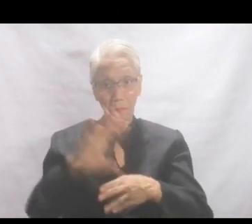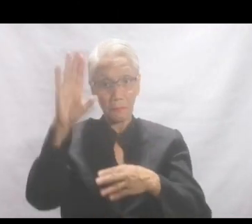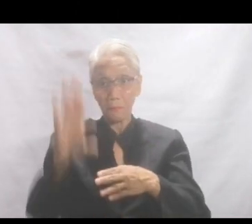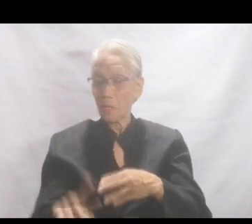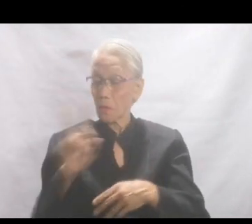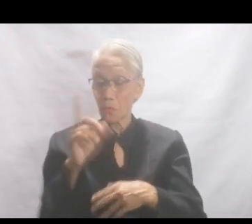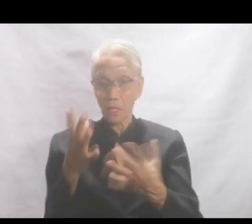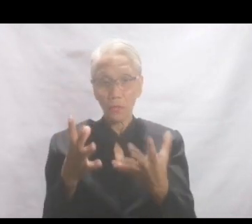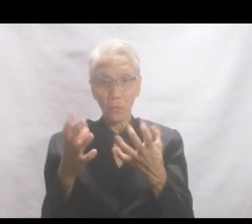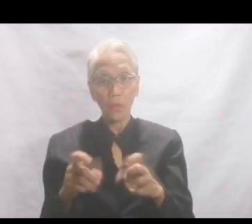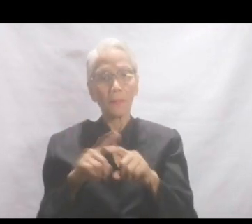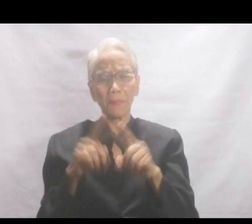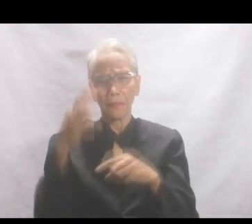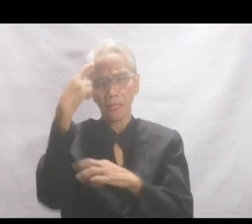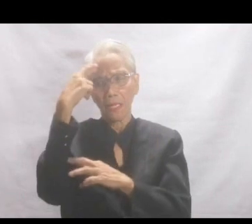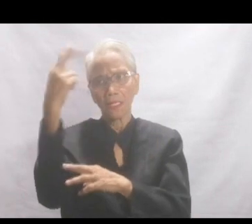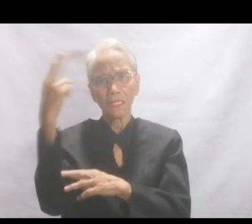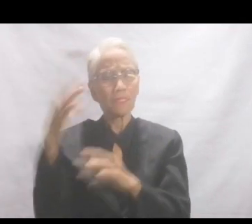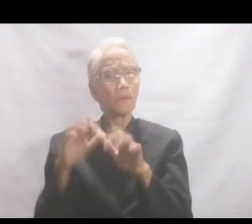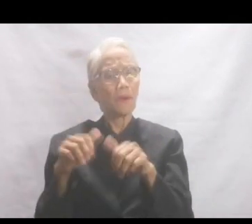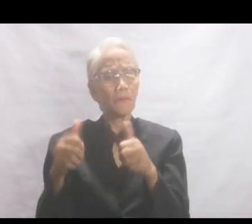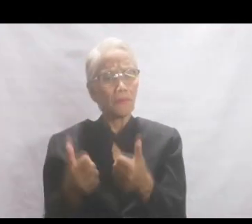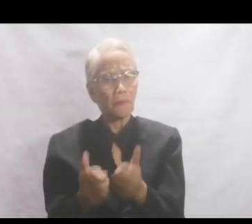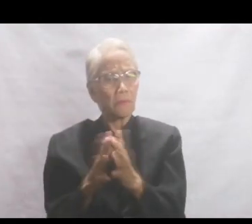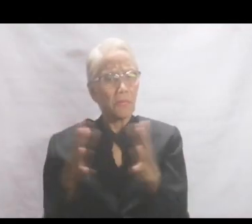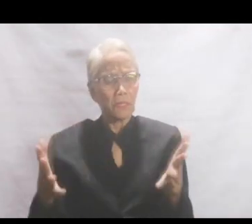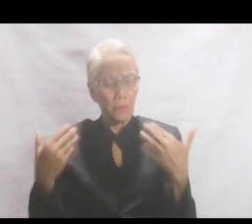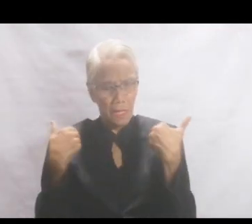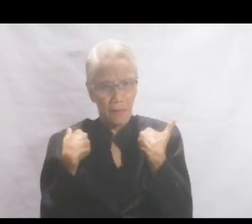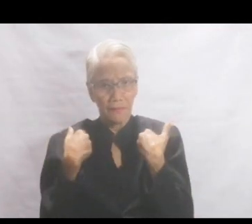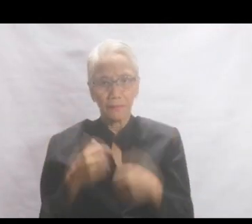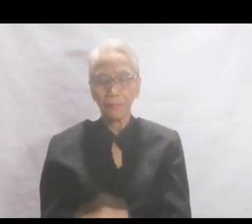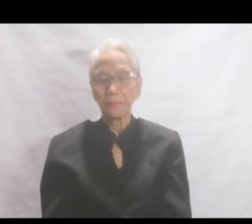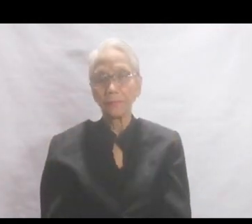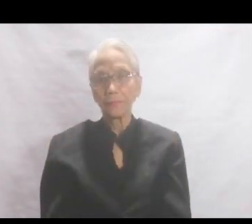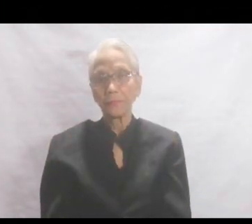fulfillment of what you want, but the realization of how much you already have.